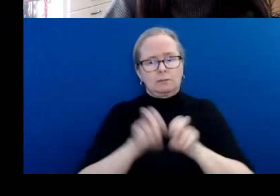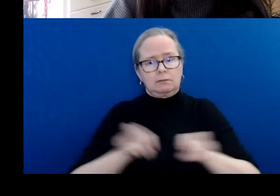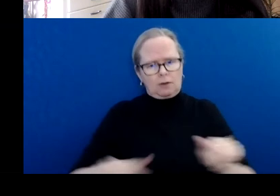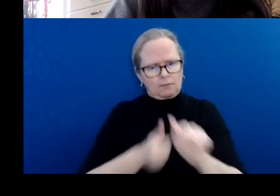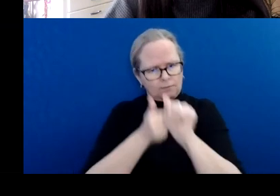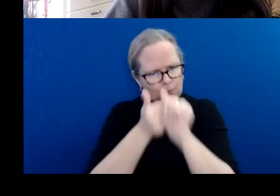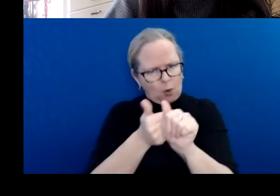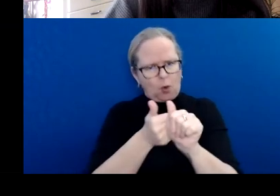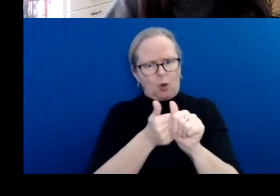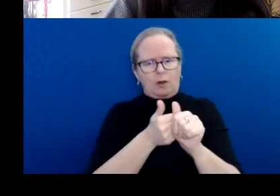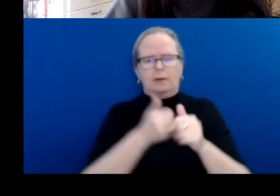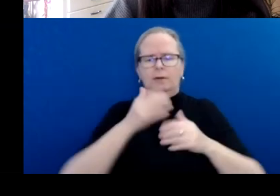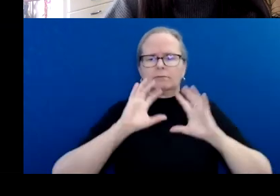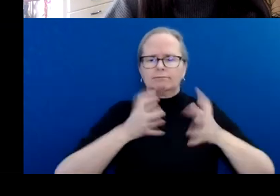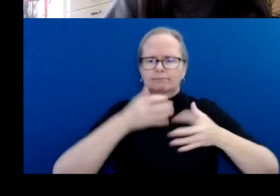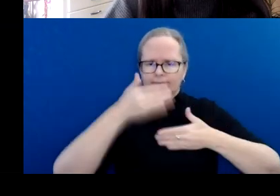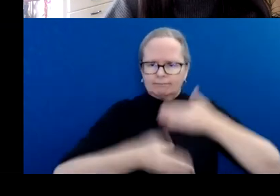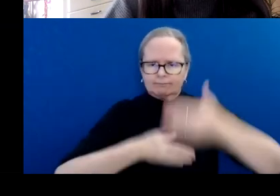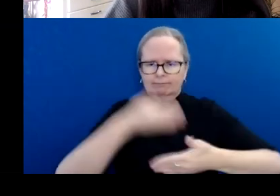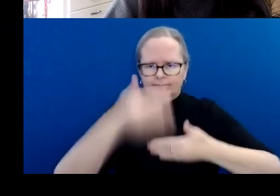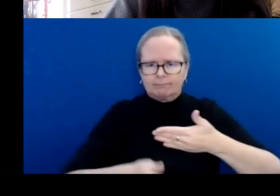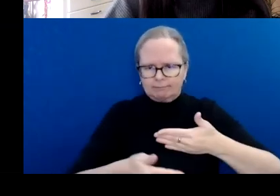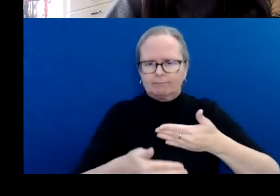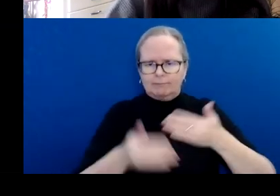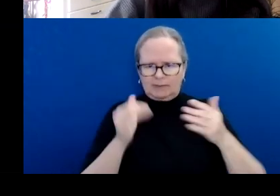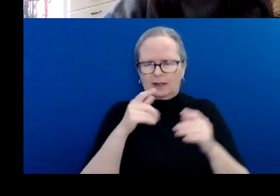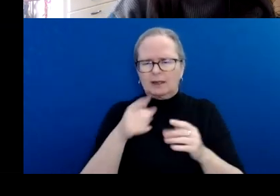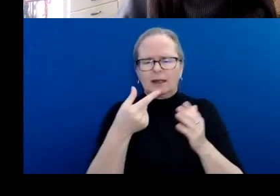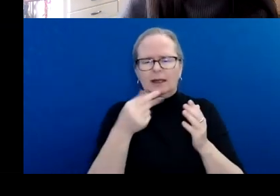outlined in the terms of reference and program guidelines.